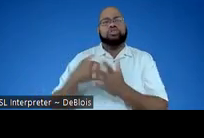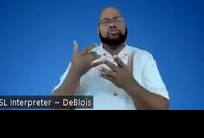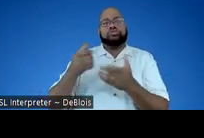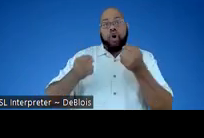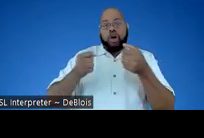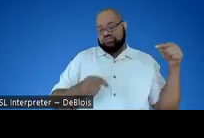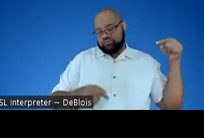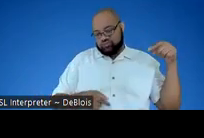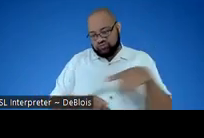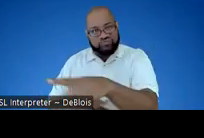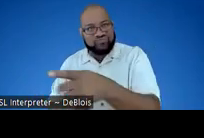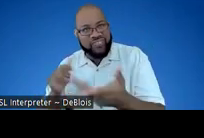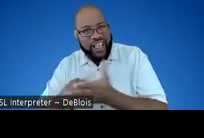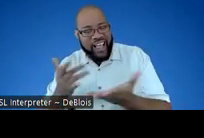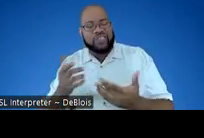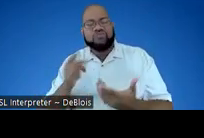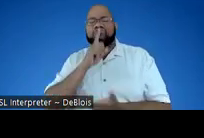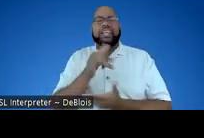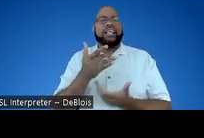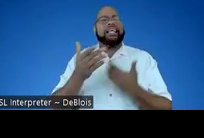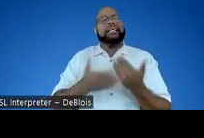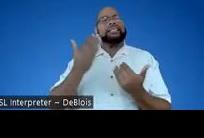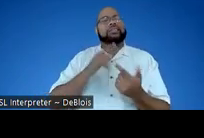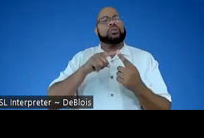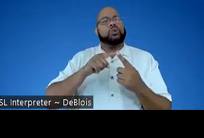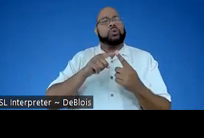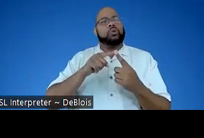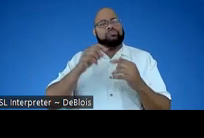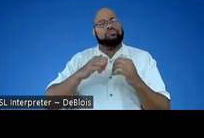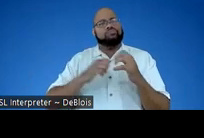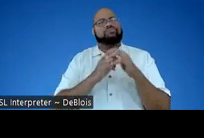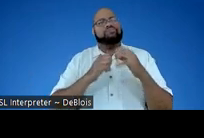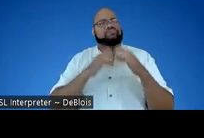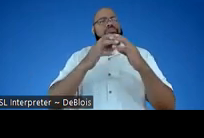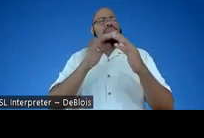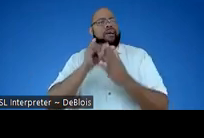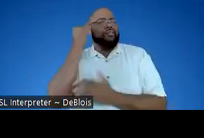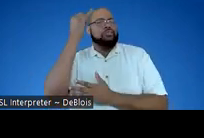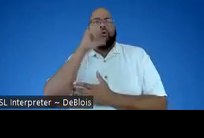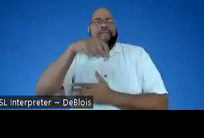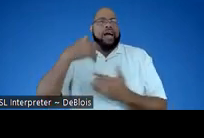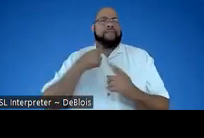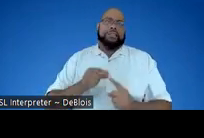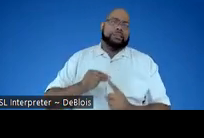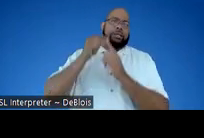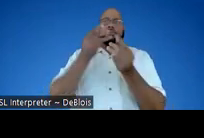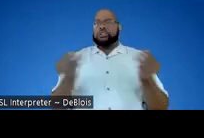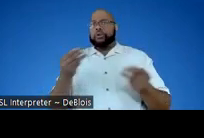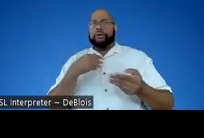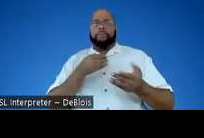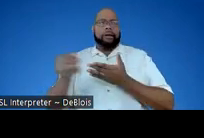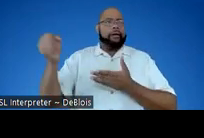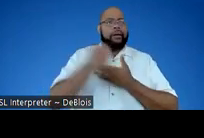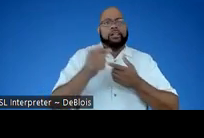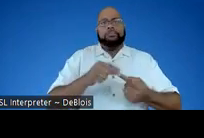cars down like that. So it's really easy to implement these ideas. I don't have to have special materials, special